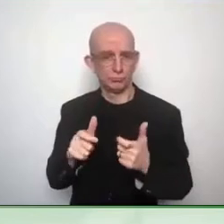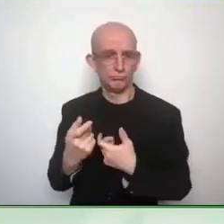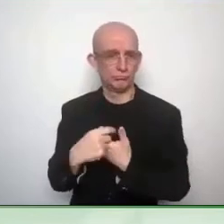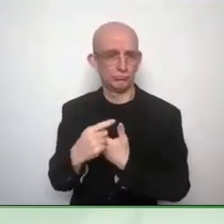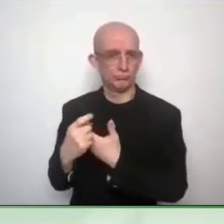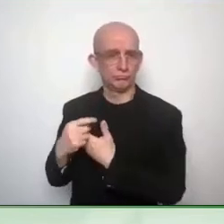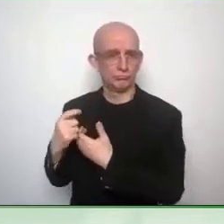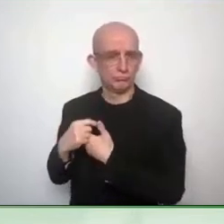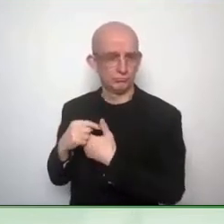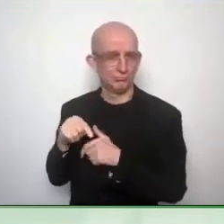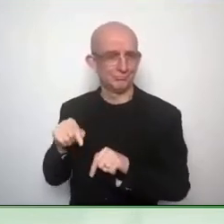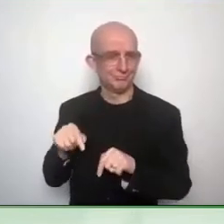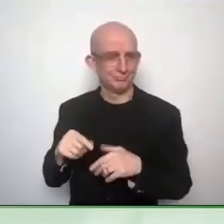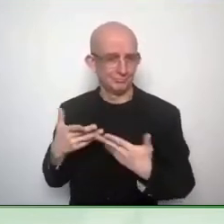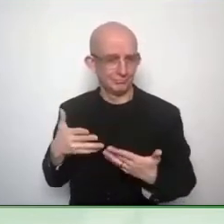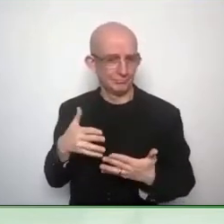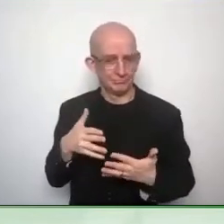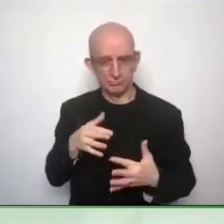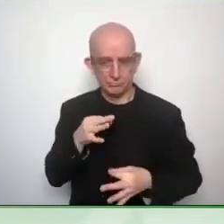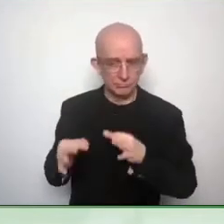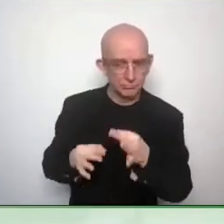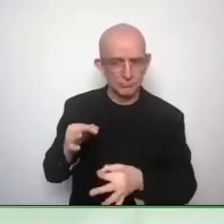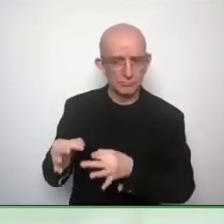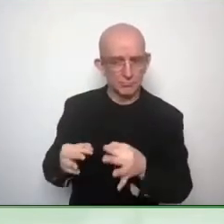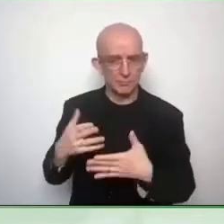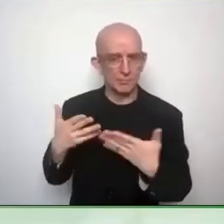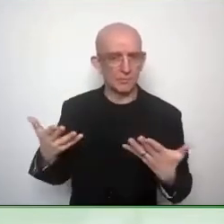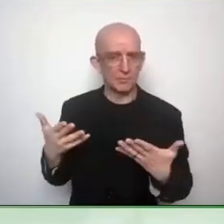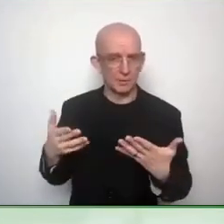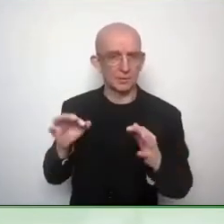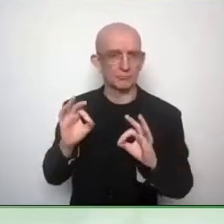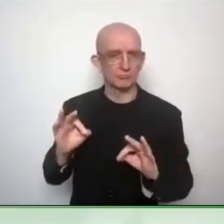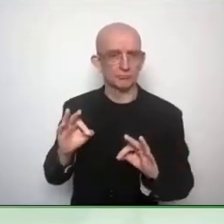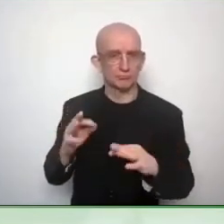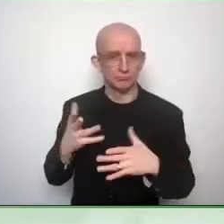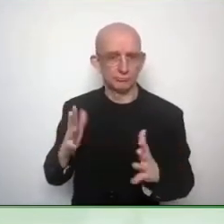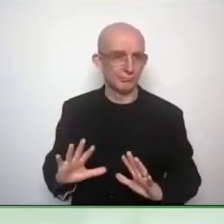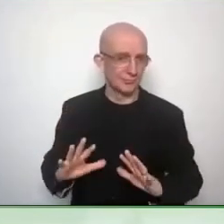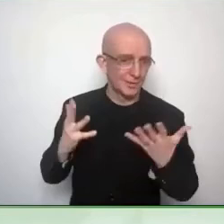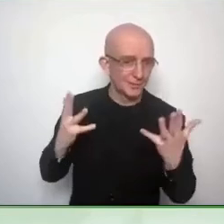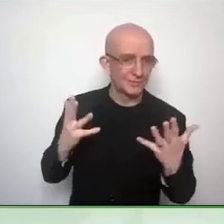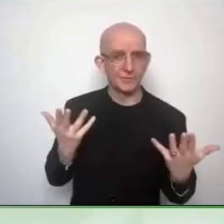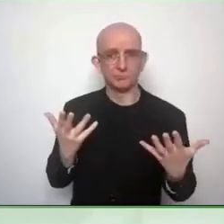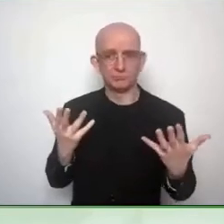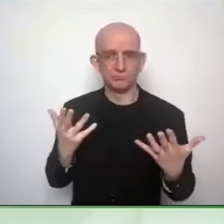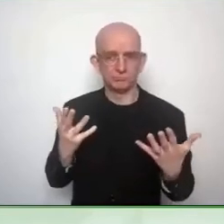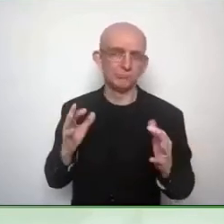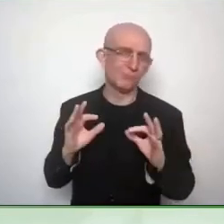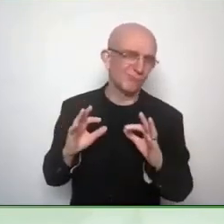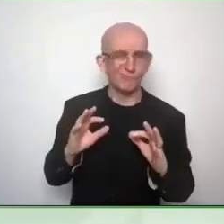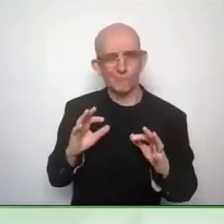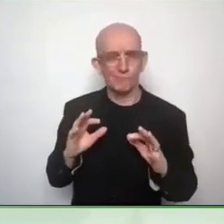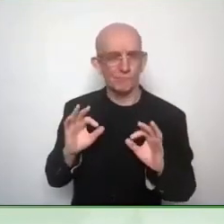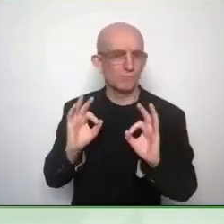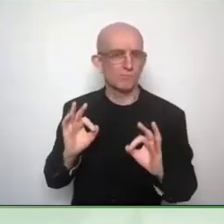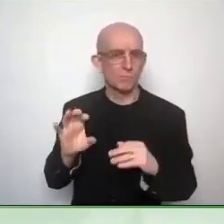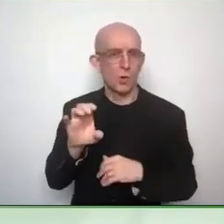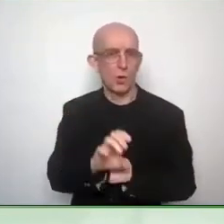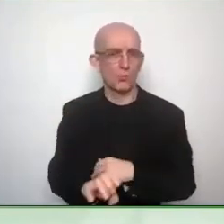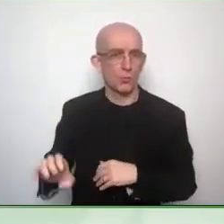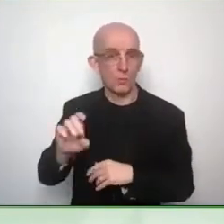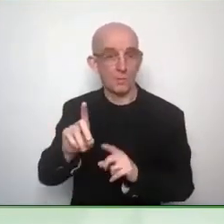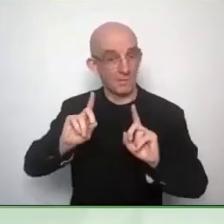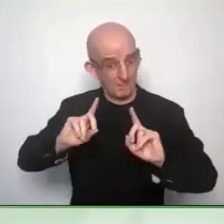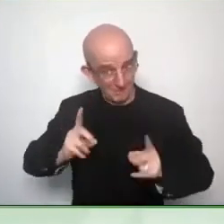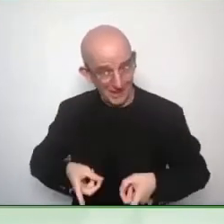And our mission is very much, you know, inspired by the UN Convention on the Rights of People with Disabilities. And